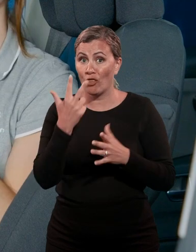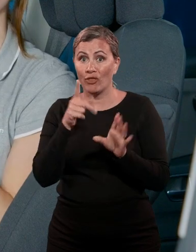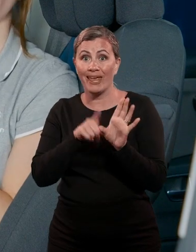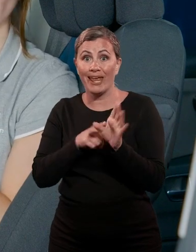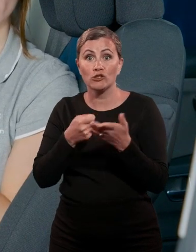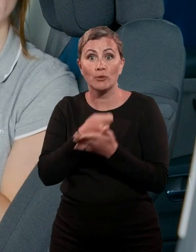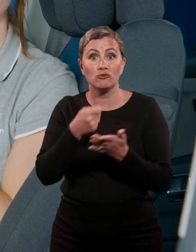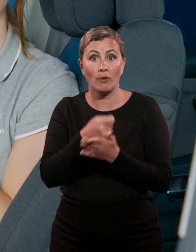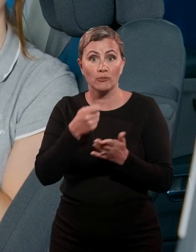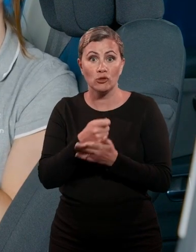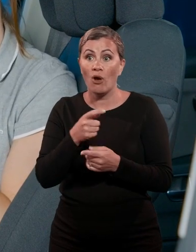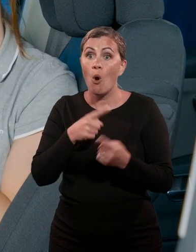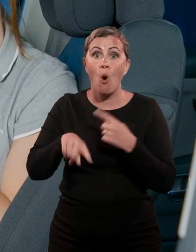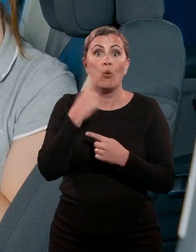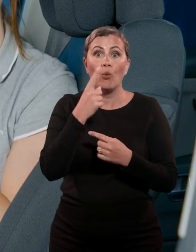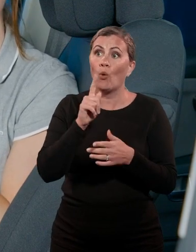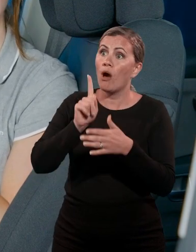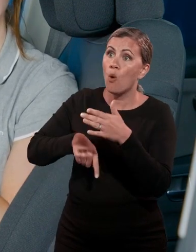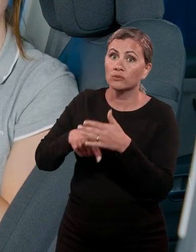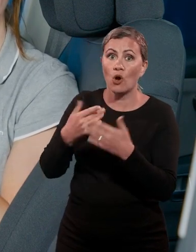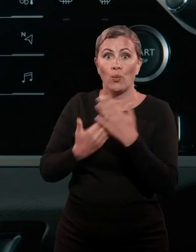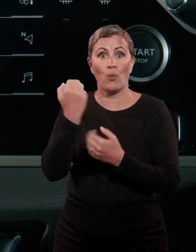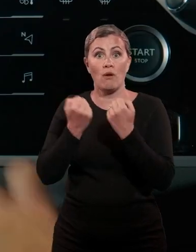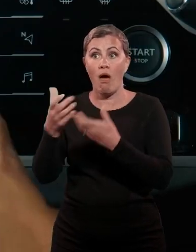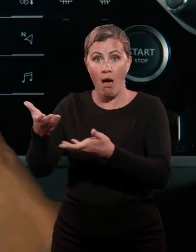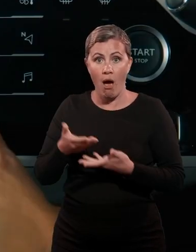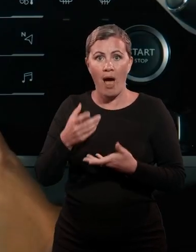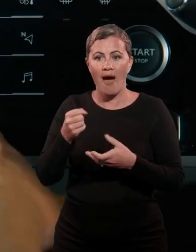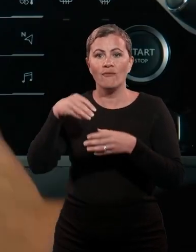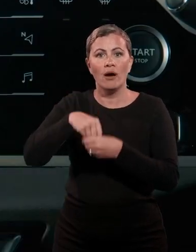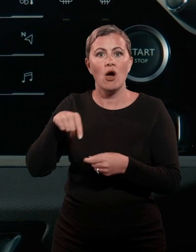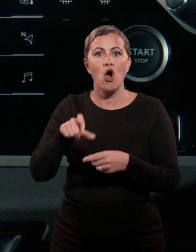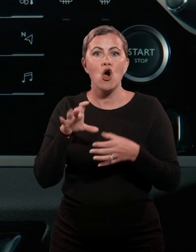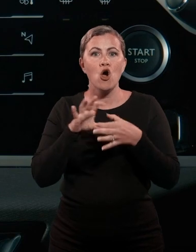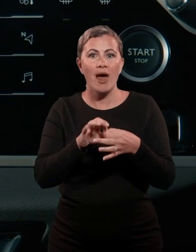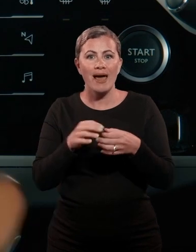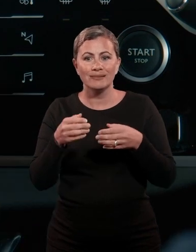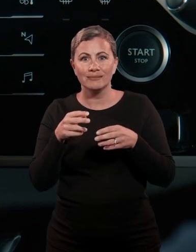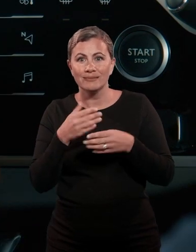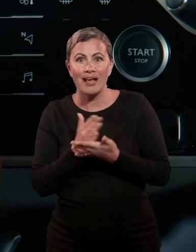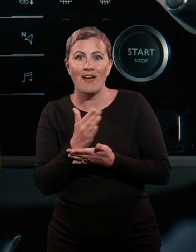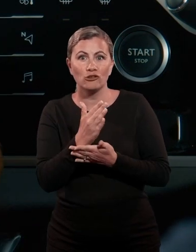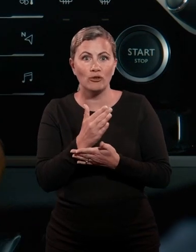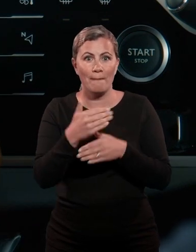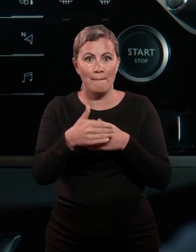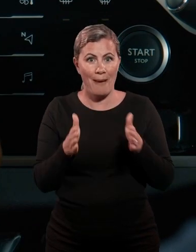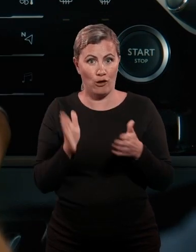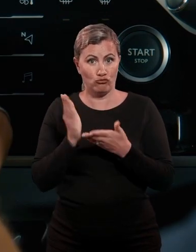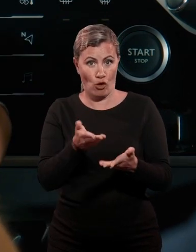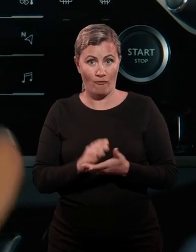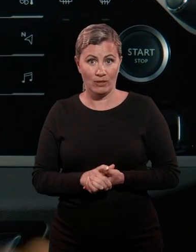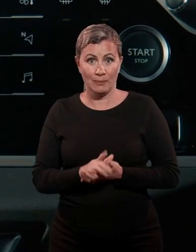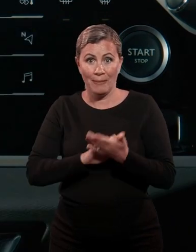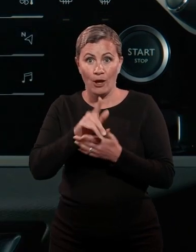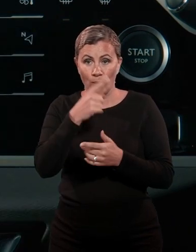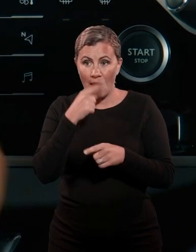on all new car orders to Connected Navigation Pack services. This gives you both real-time traffic information and speed cameras, as